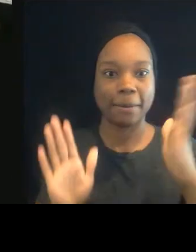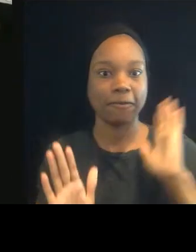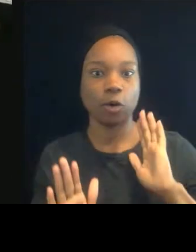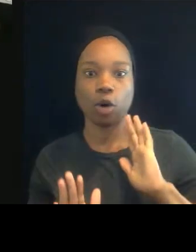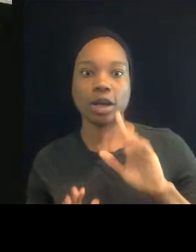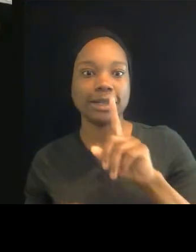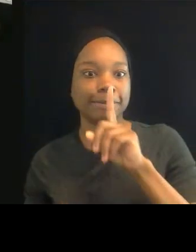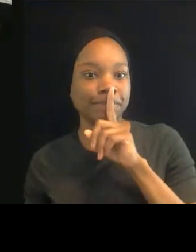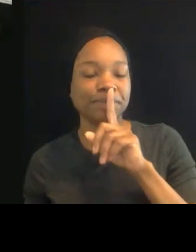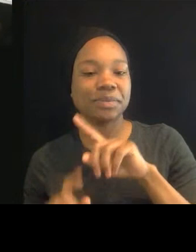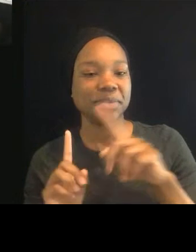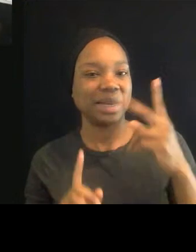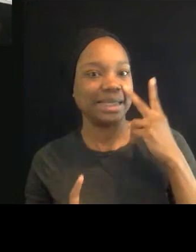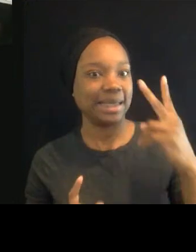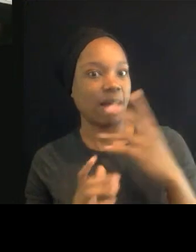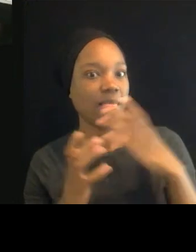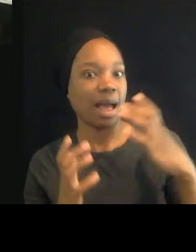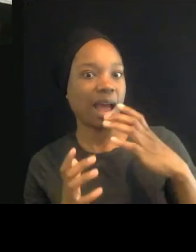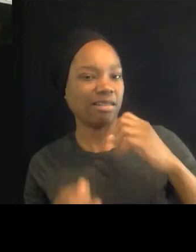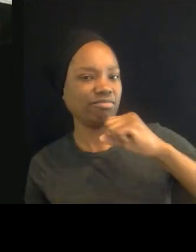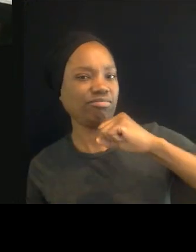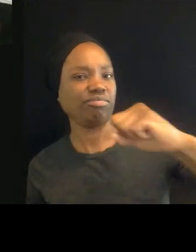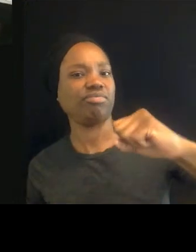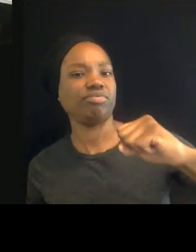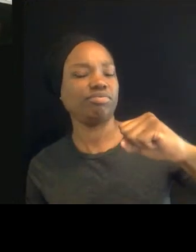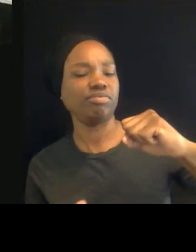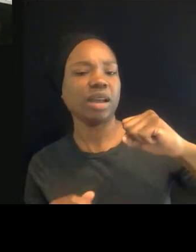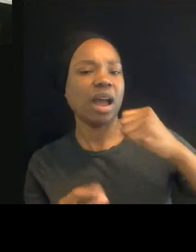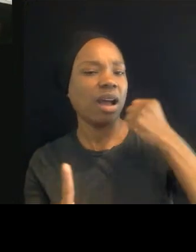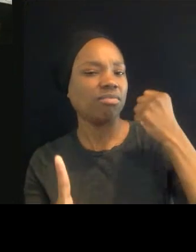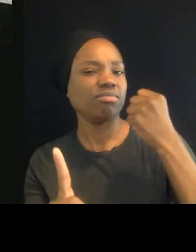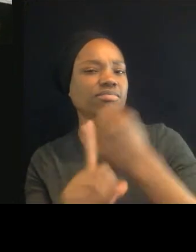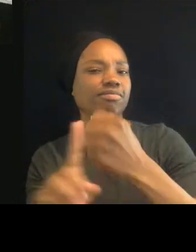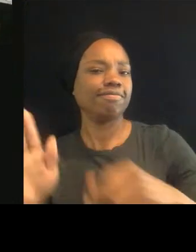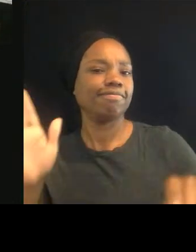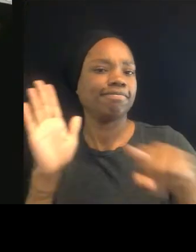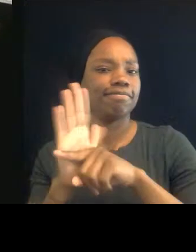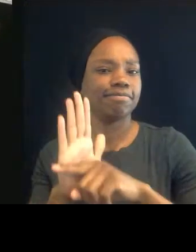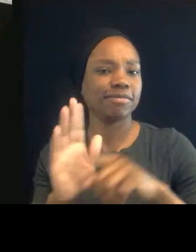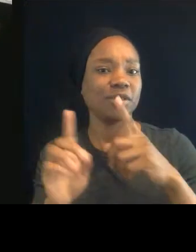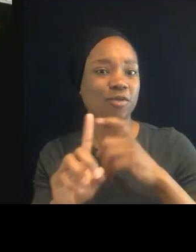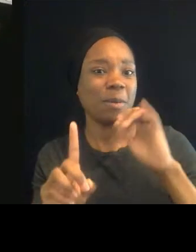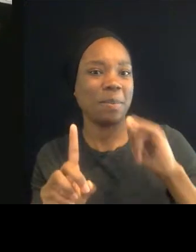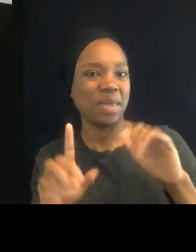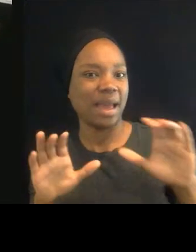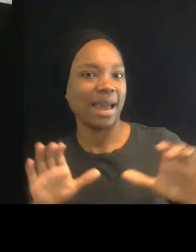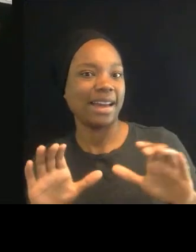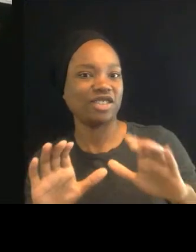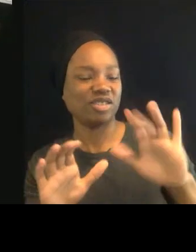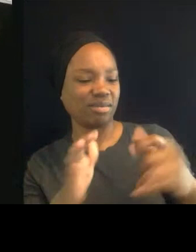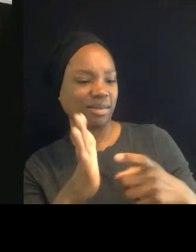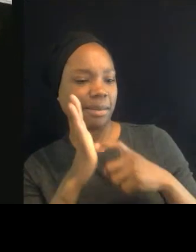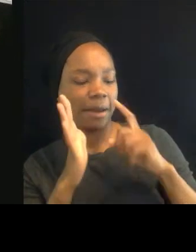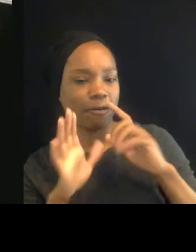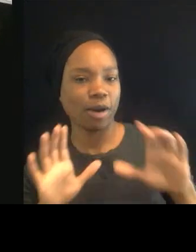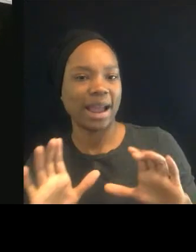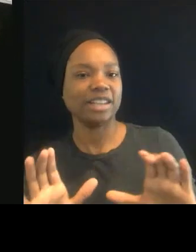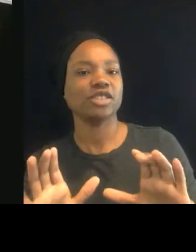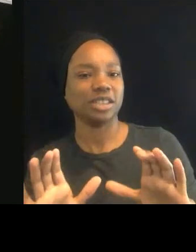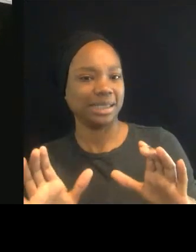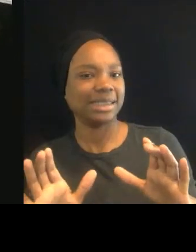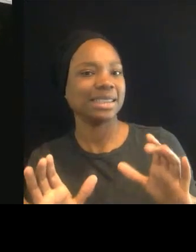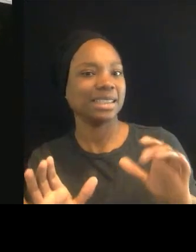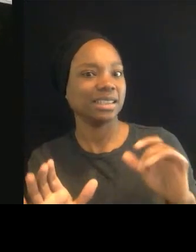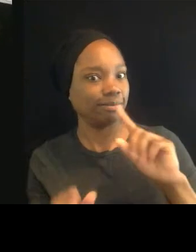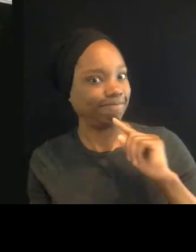backlash to that naming and to that demand for action, that is really quite intense. And I'm interested in